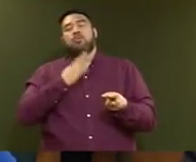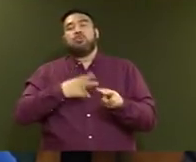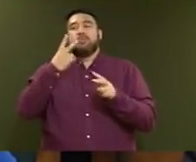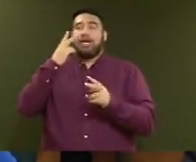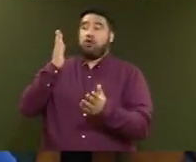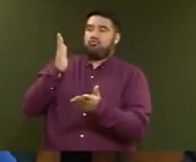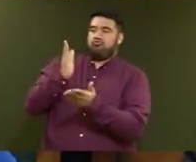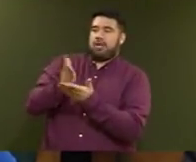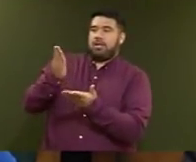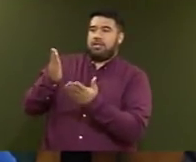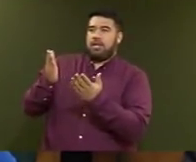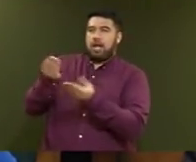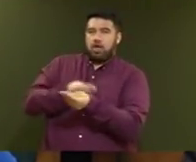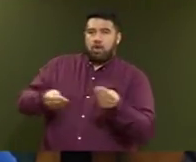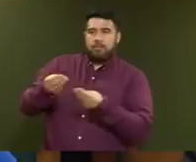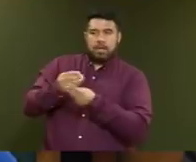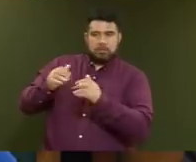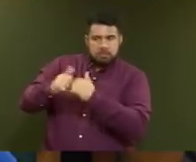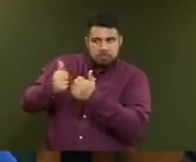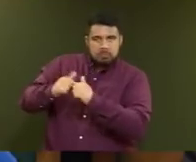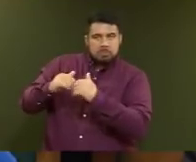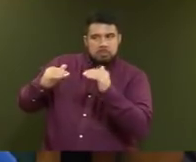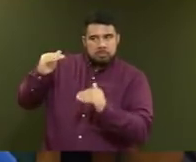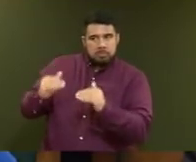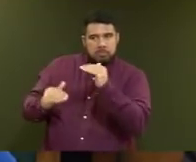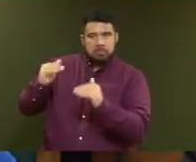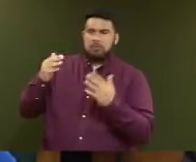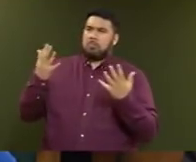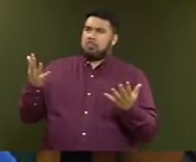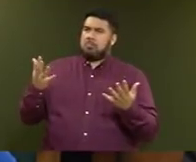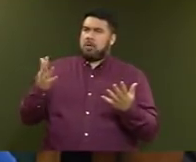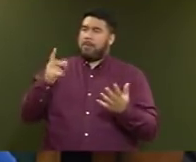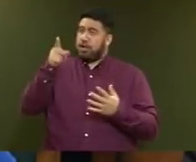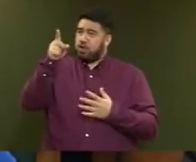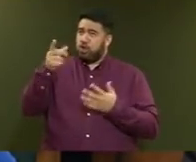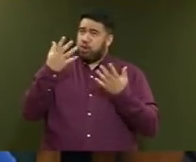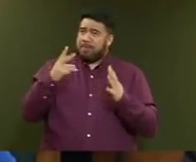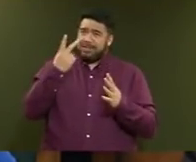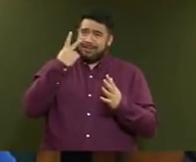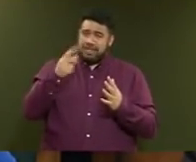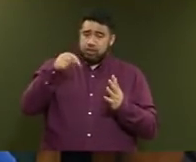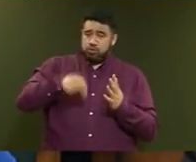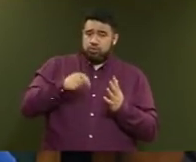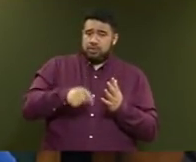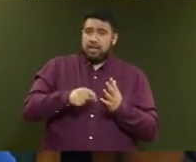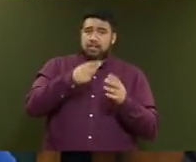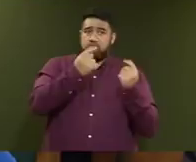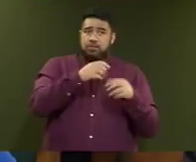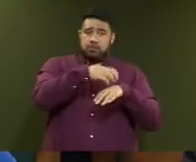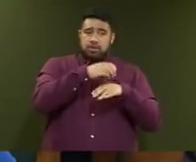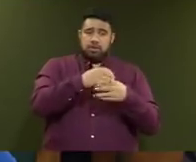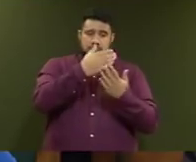is doing and how it is performing, had she then seen yesterday's report from Treasury that stated, quote, weaker